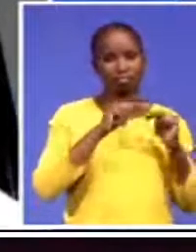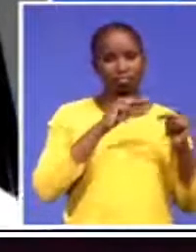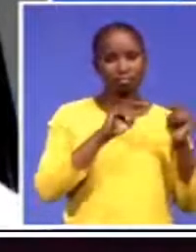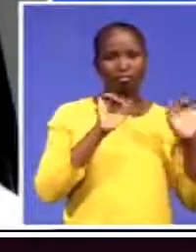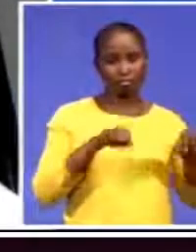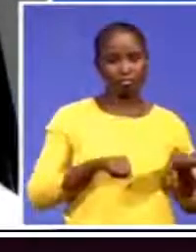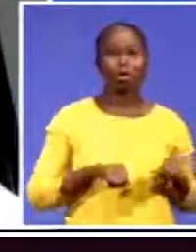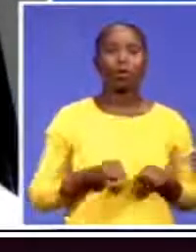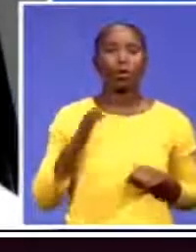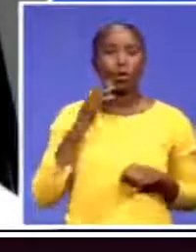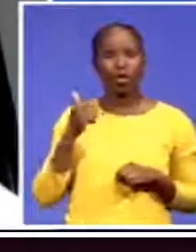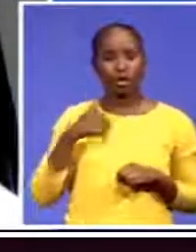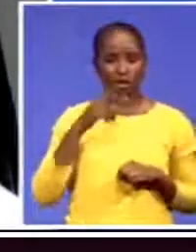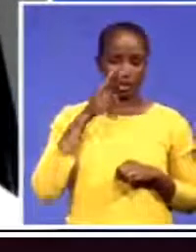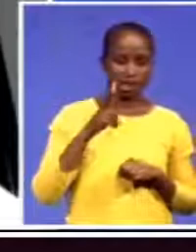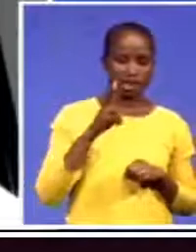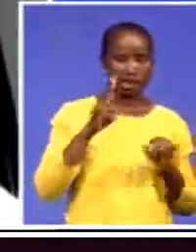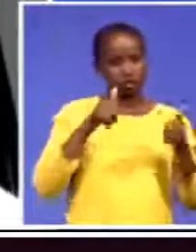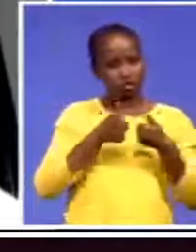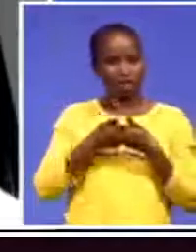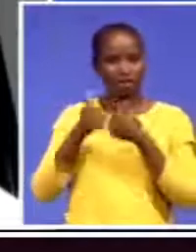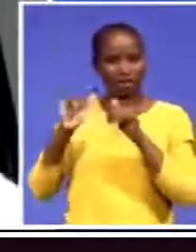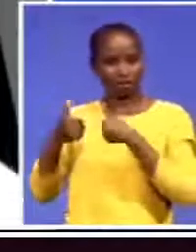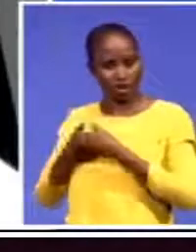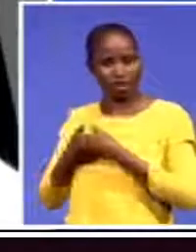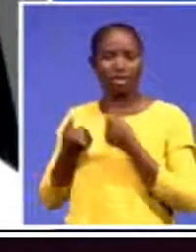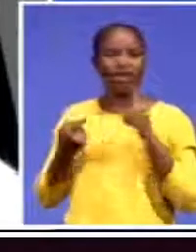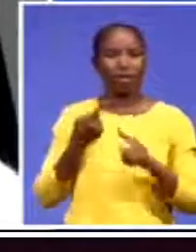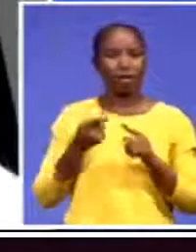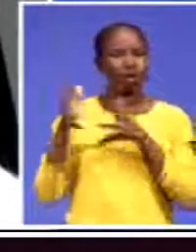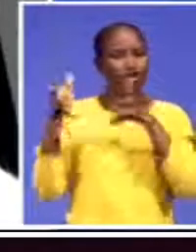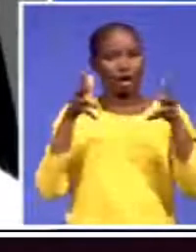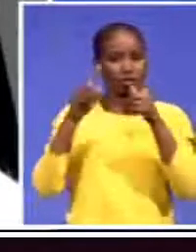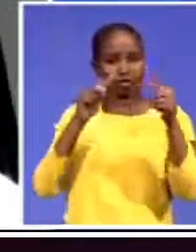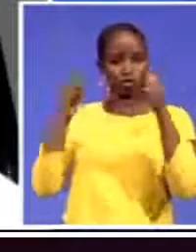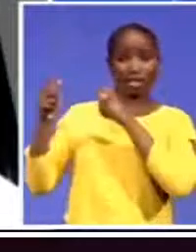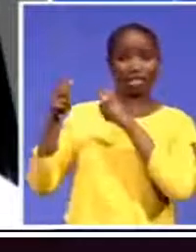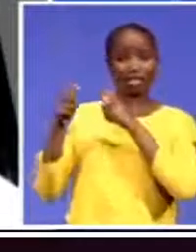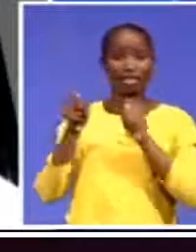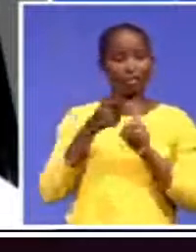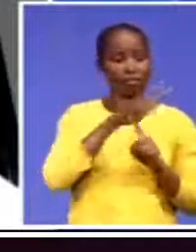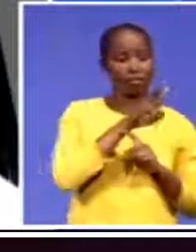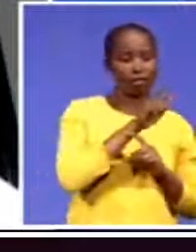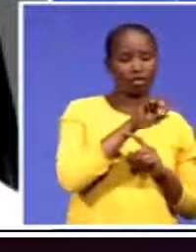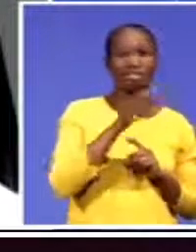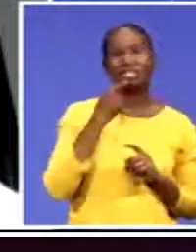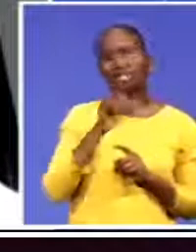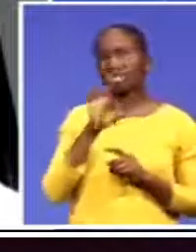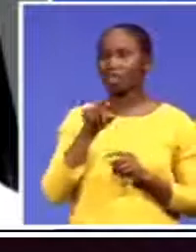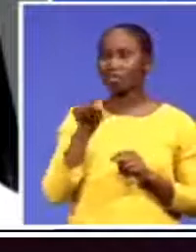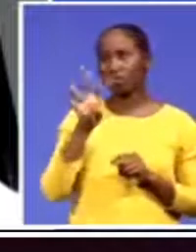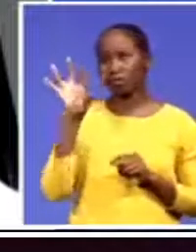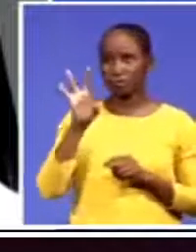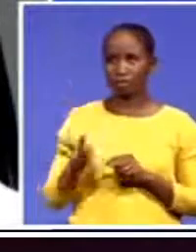challenge from climate change, as Victor mentioned, only three to four percent of the cumulative emissions globally come from